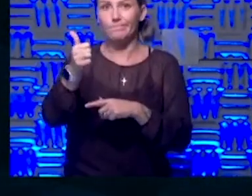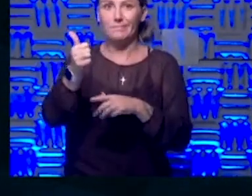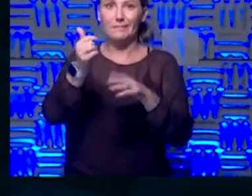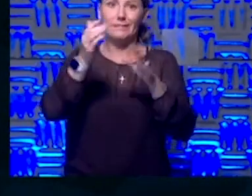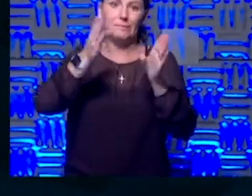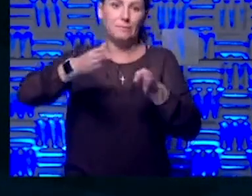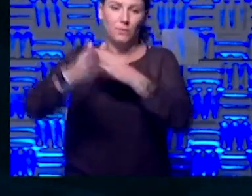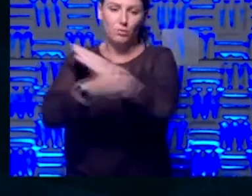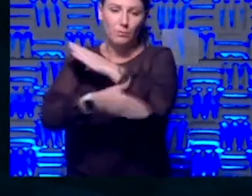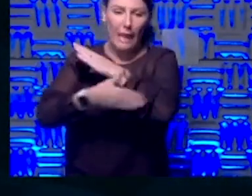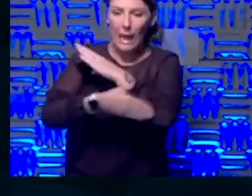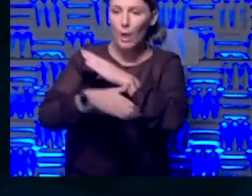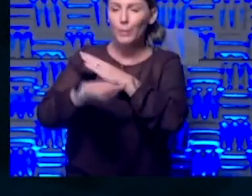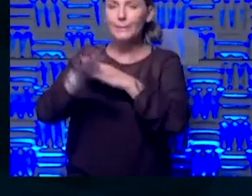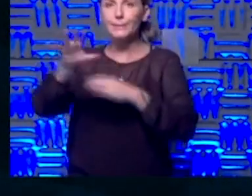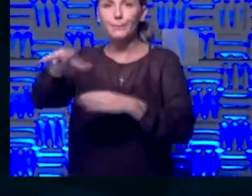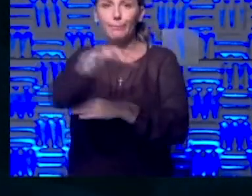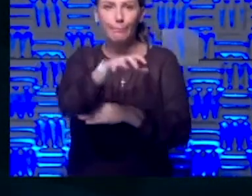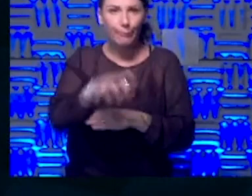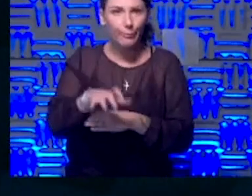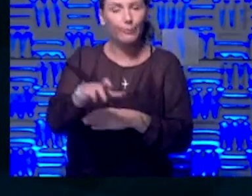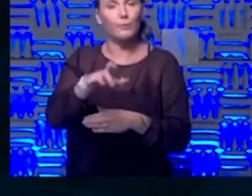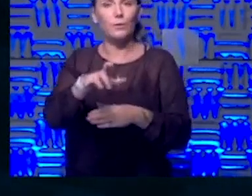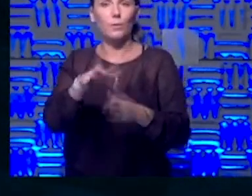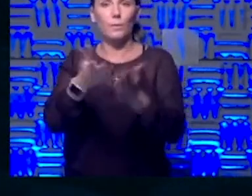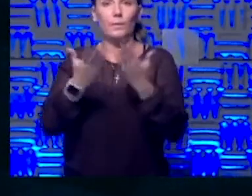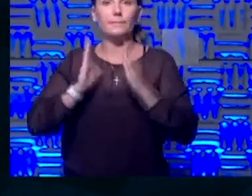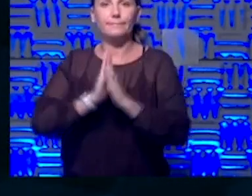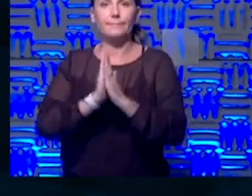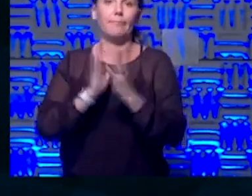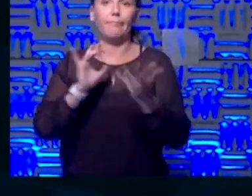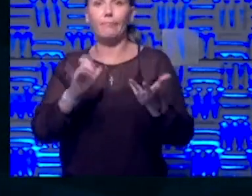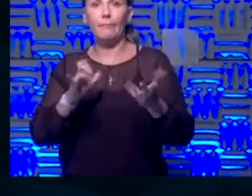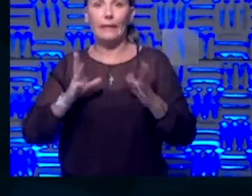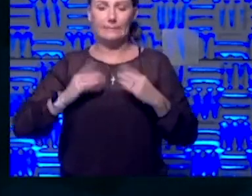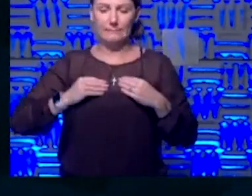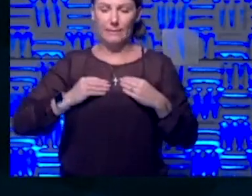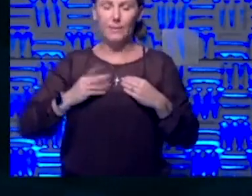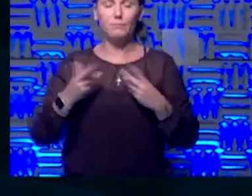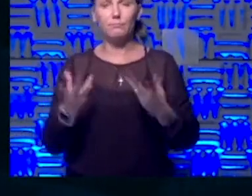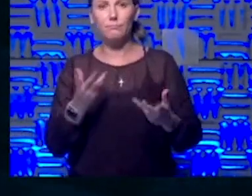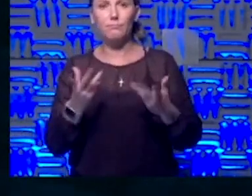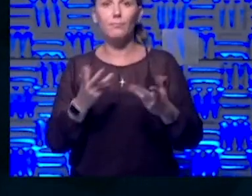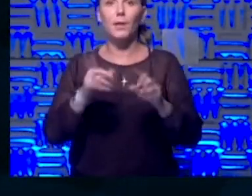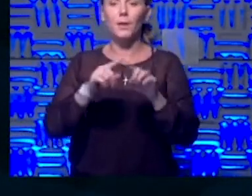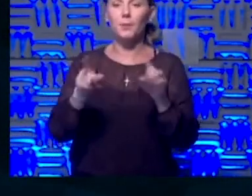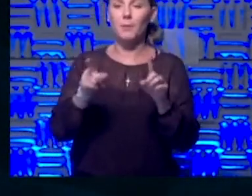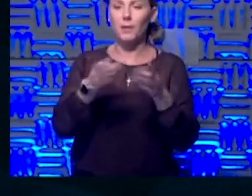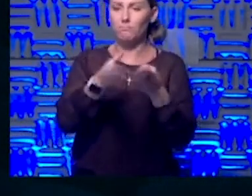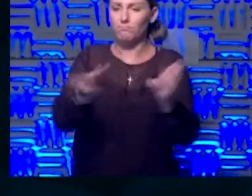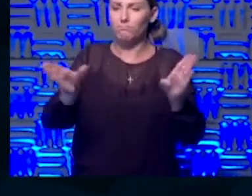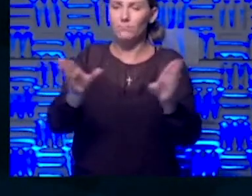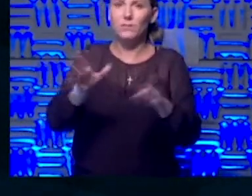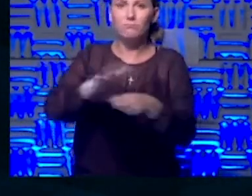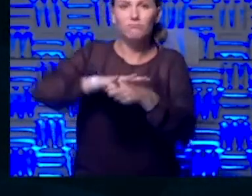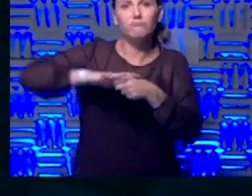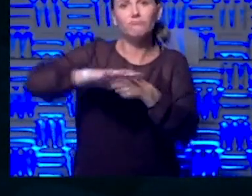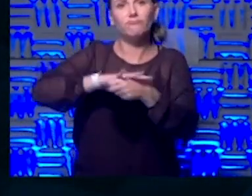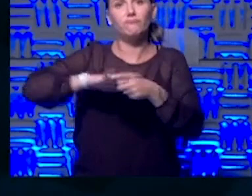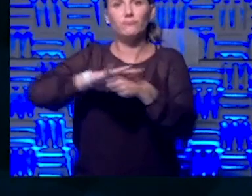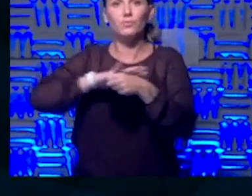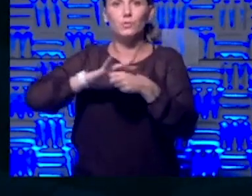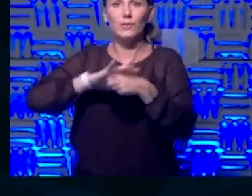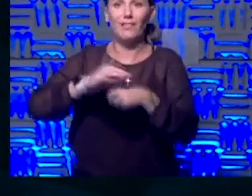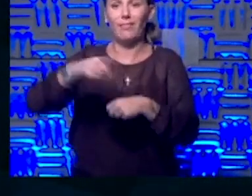jurisdictions to adopt that. We have seen quite a few places, especially our larger jurisdictions, adopt the face